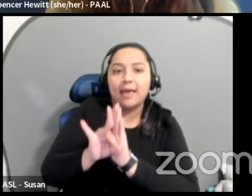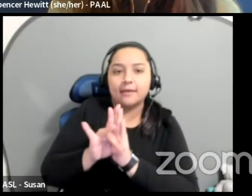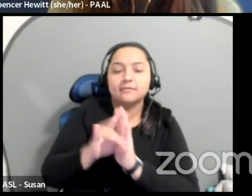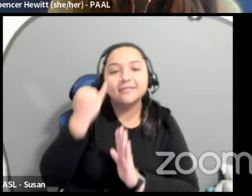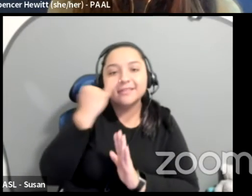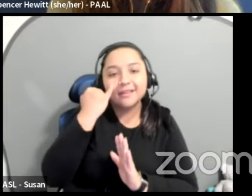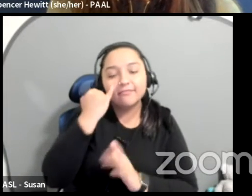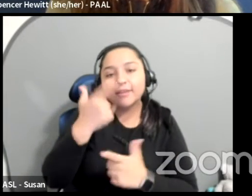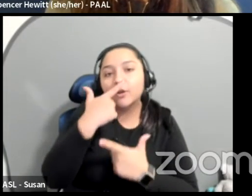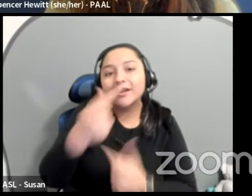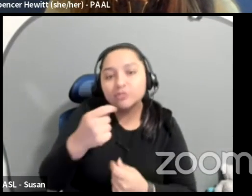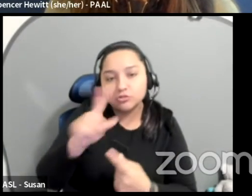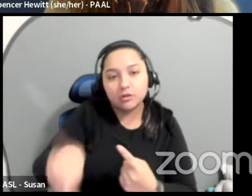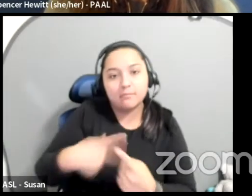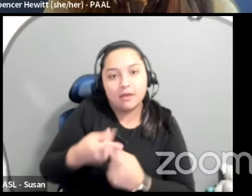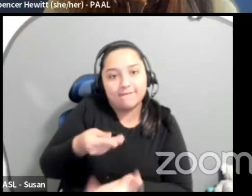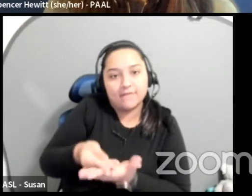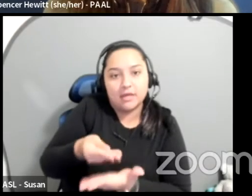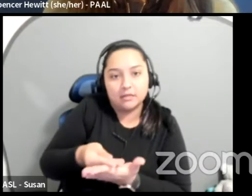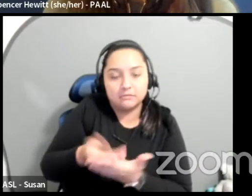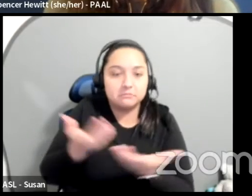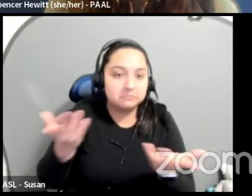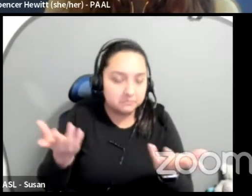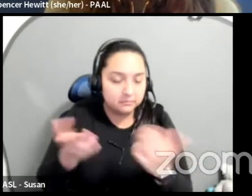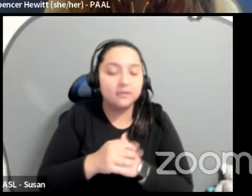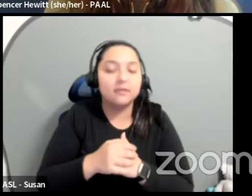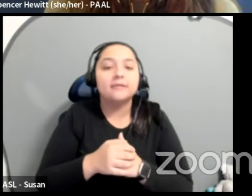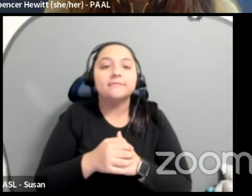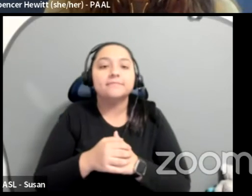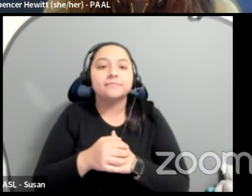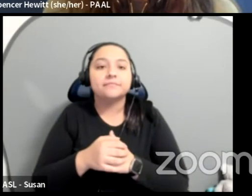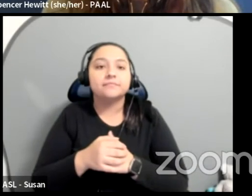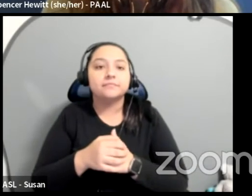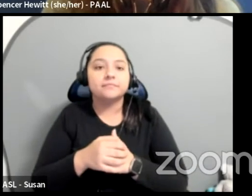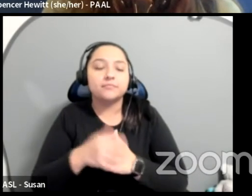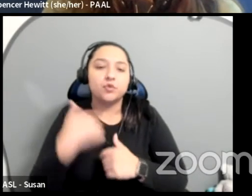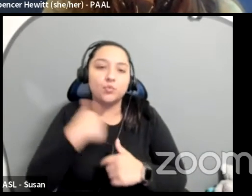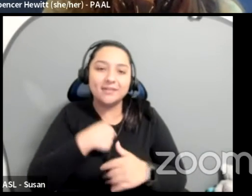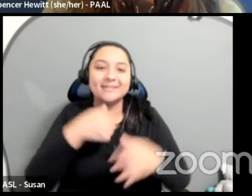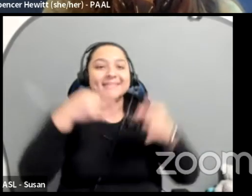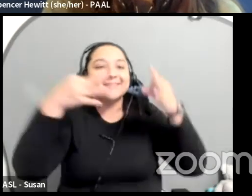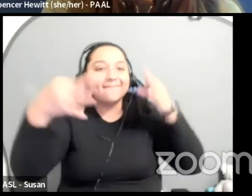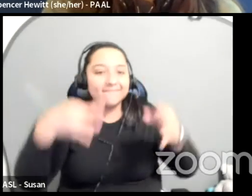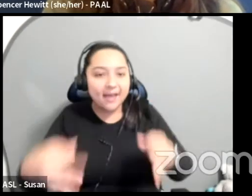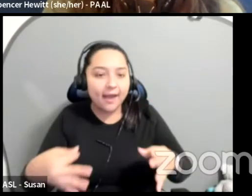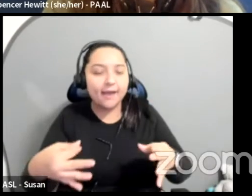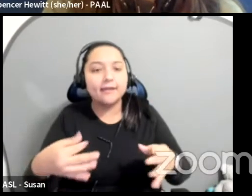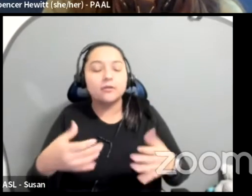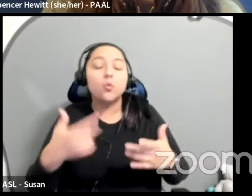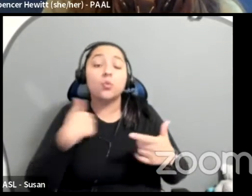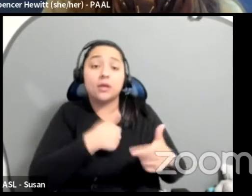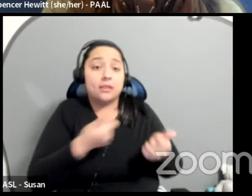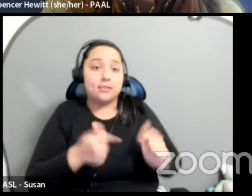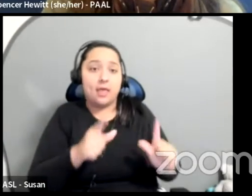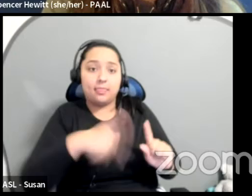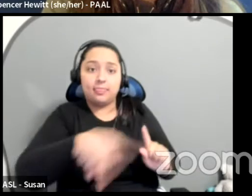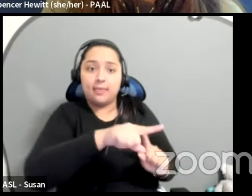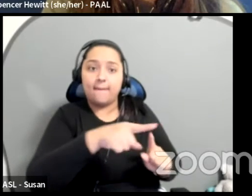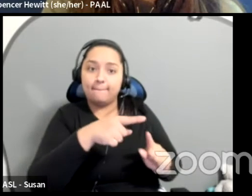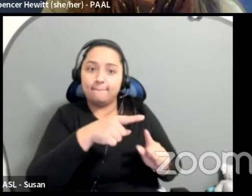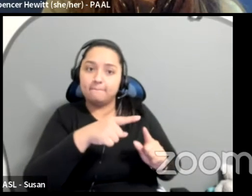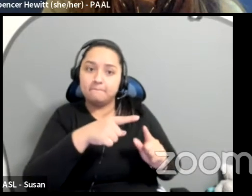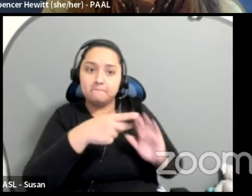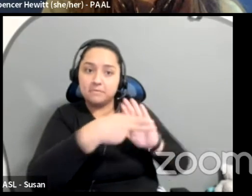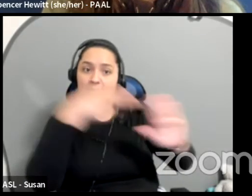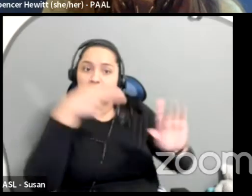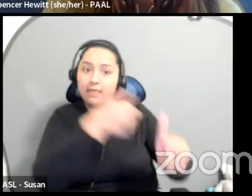So basically if they have any caretaking responsibilities. Right. And we made a definite, like we defined it there. We let people define themselves. Like we are not going to check up on